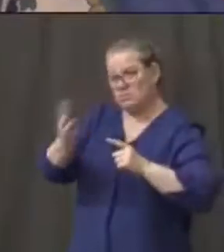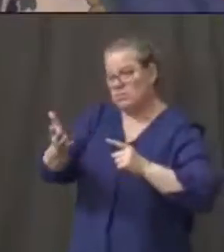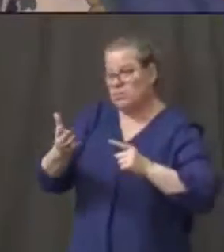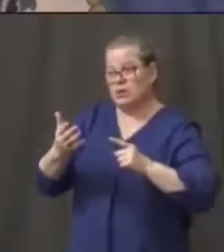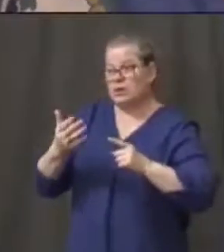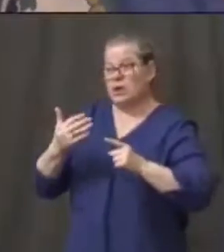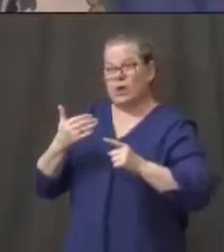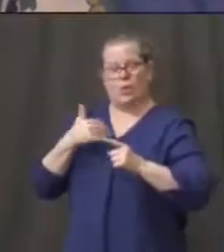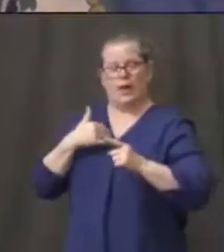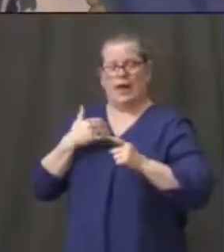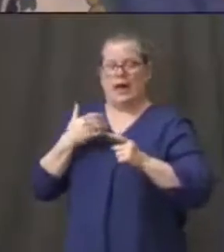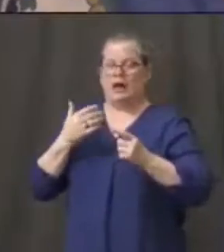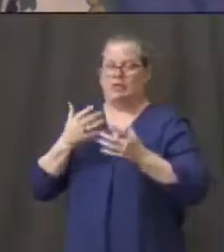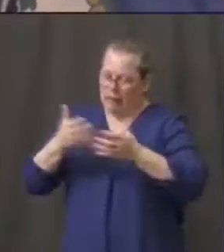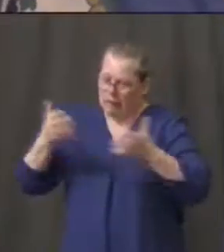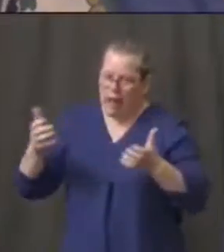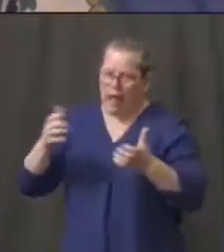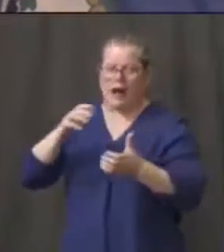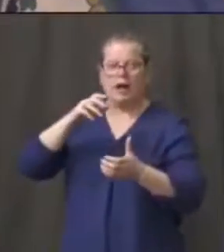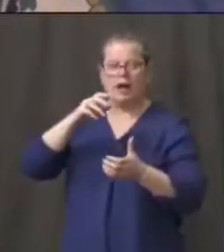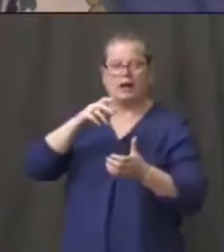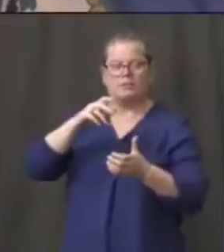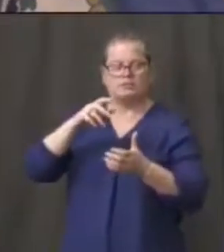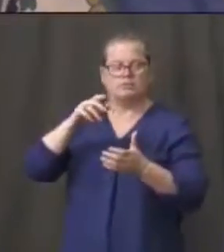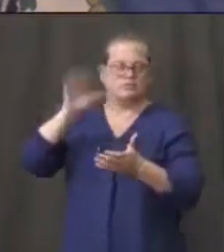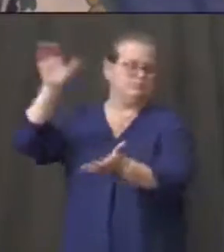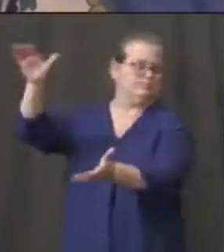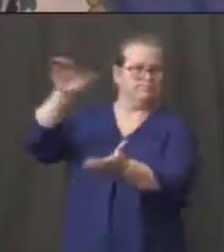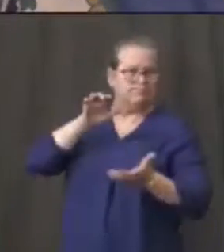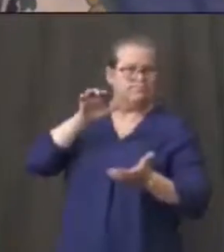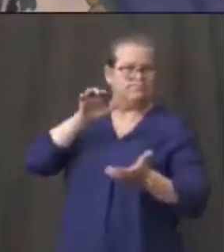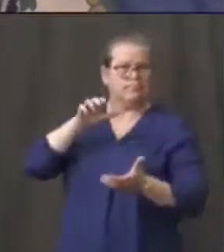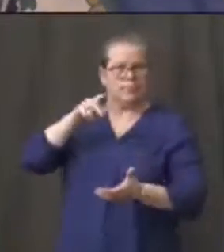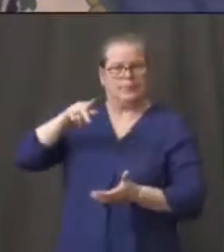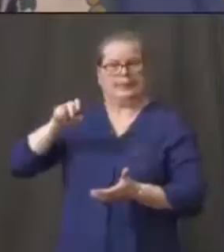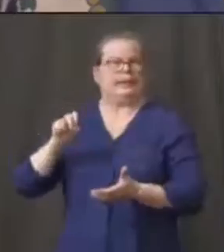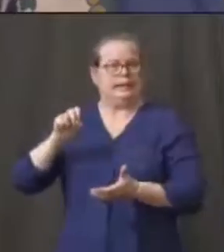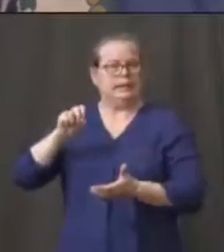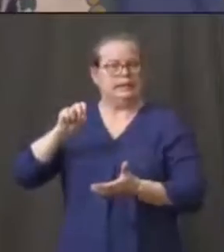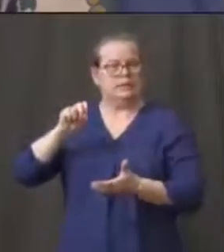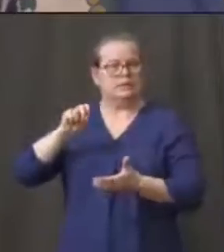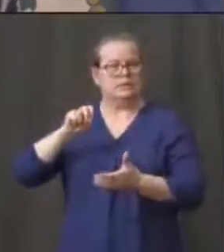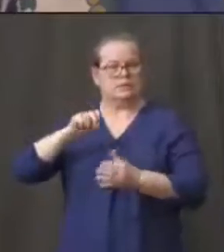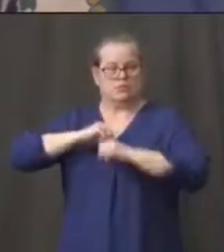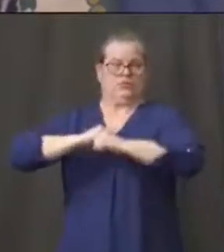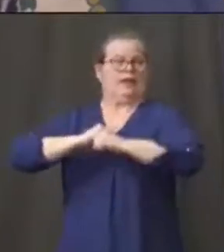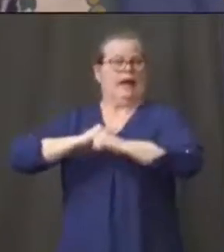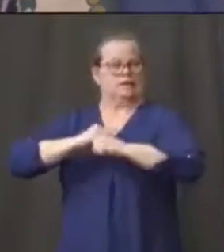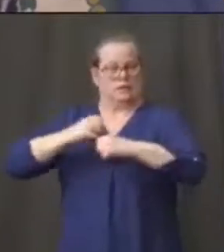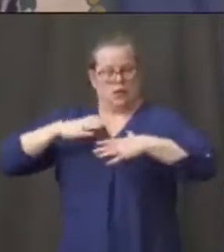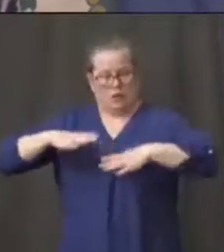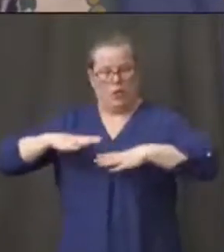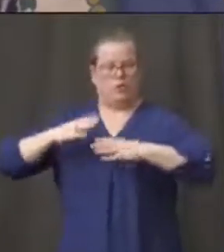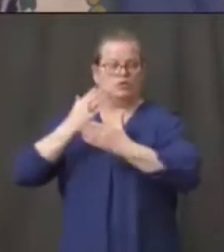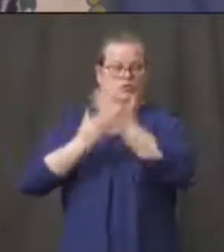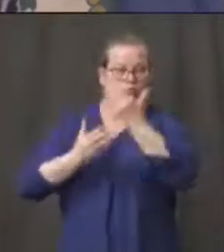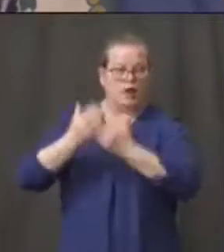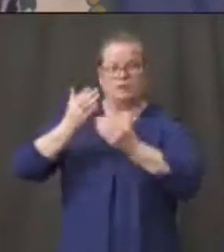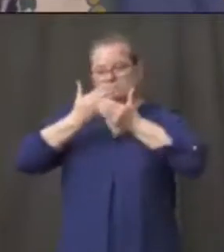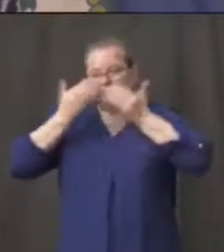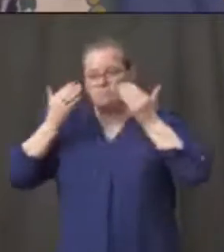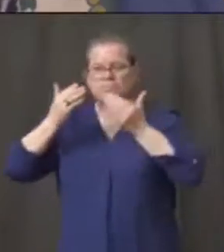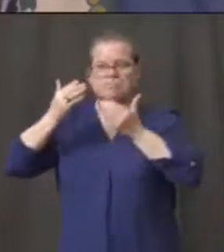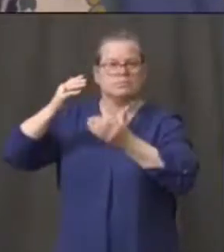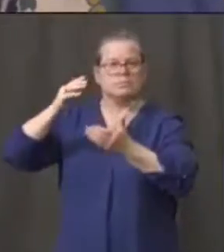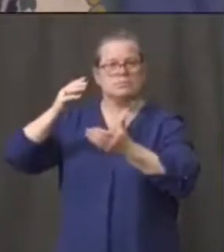of PPE over the last few days. So it's not like everything is dead stop. We're doing deliveries to all of those frontline responders